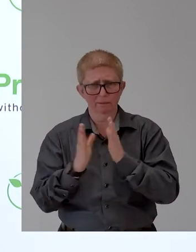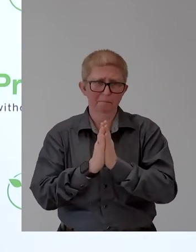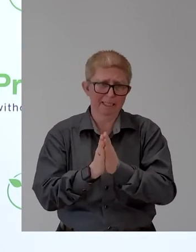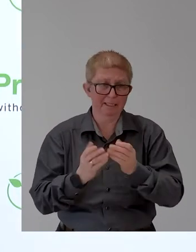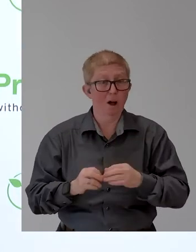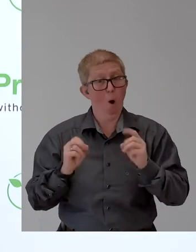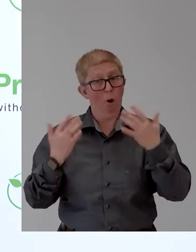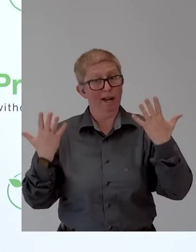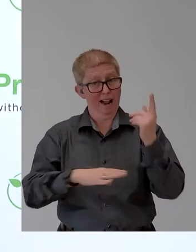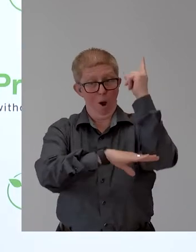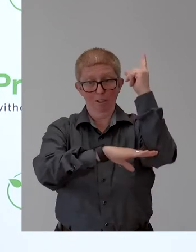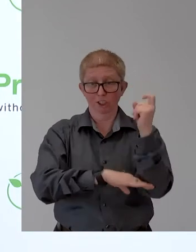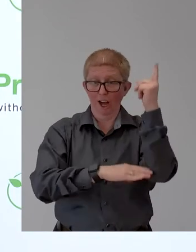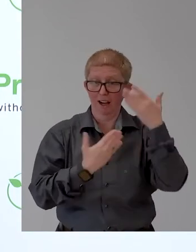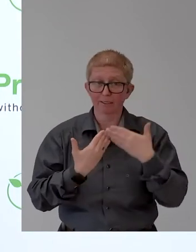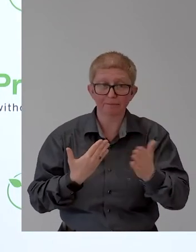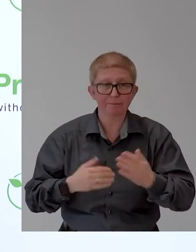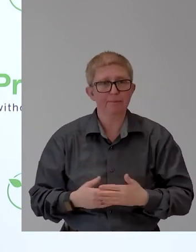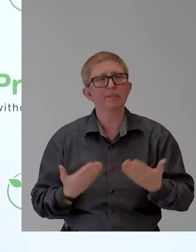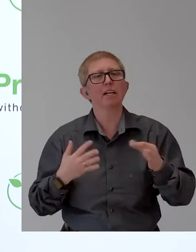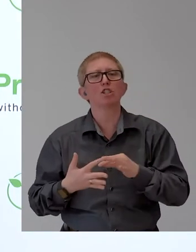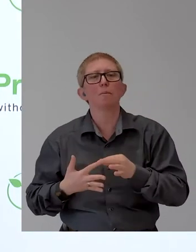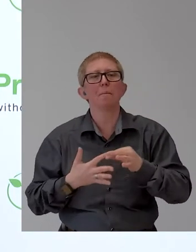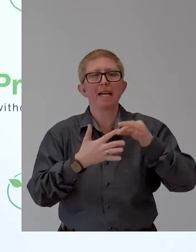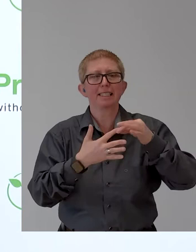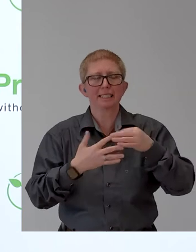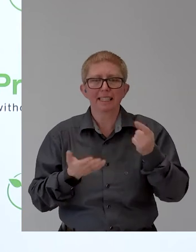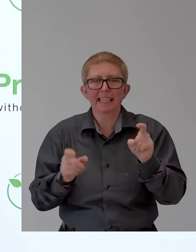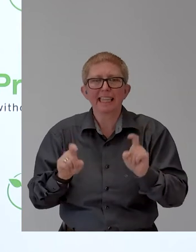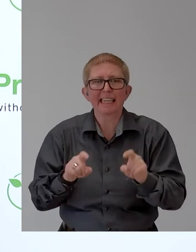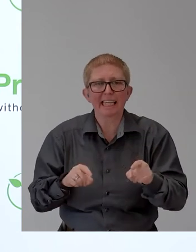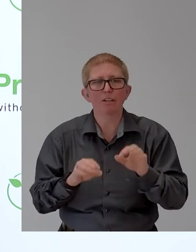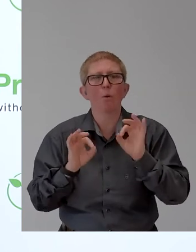start. The special needs initiative for growth from Nigeria please.